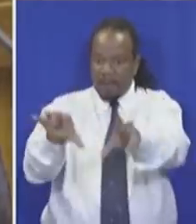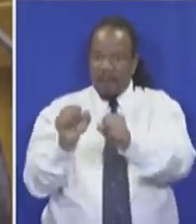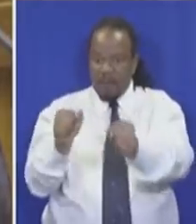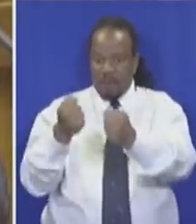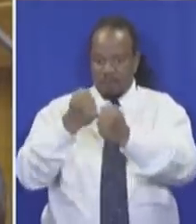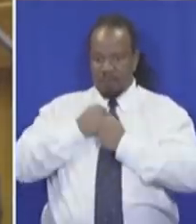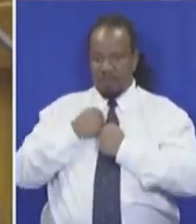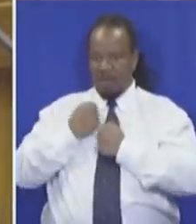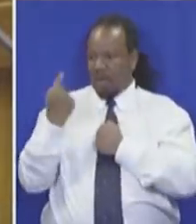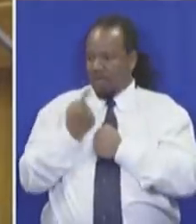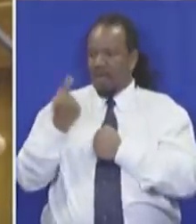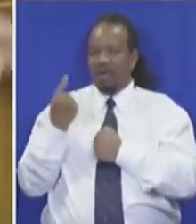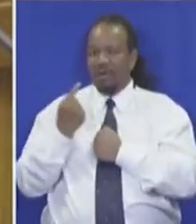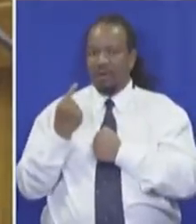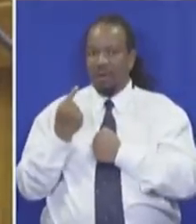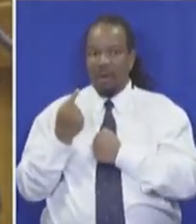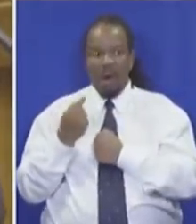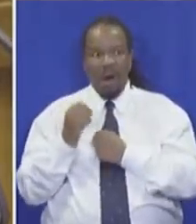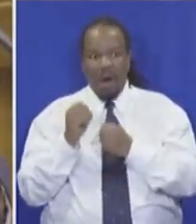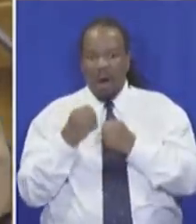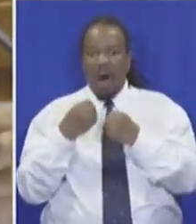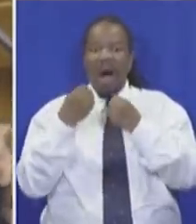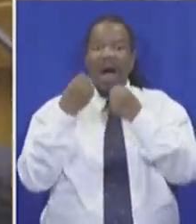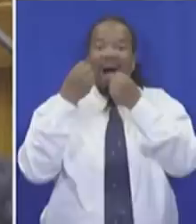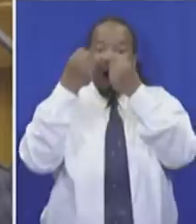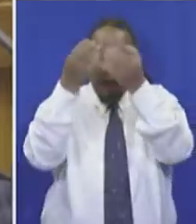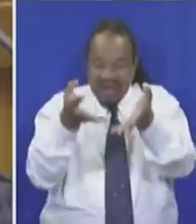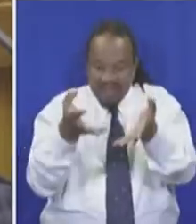And left others to be poor.